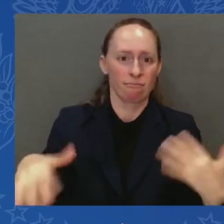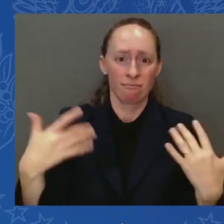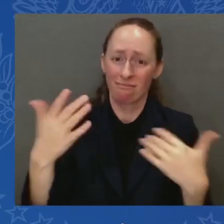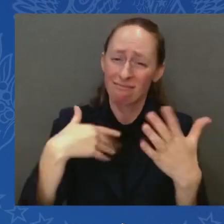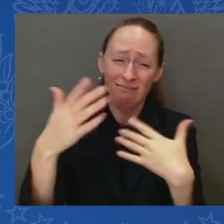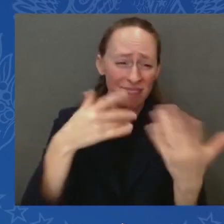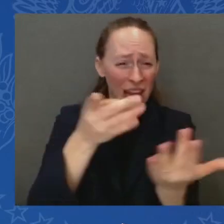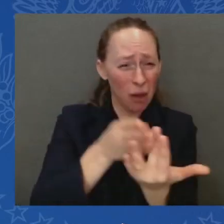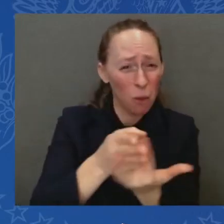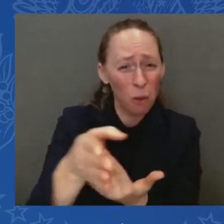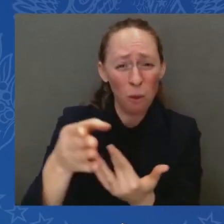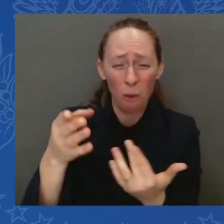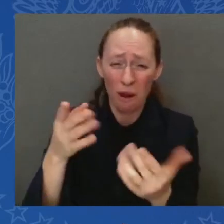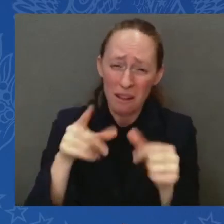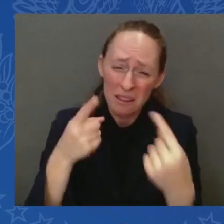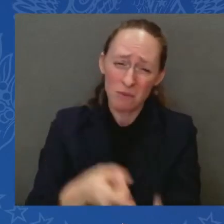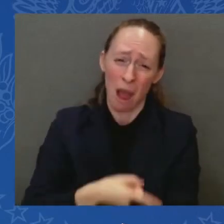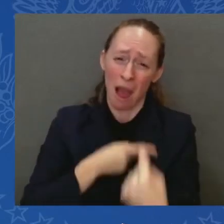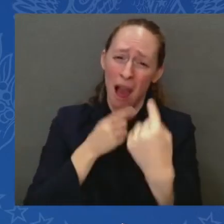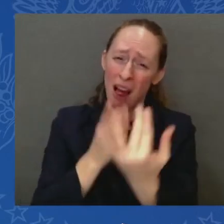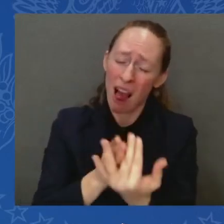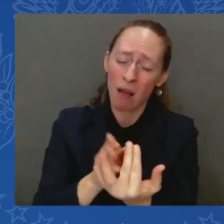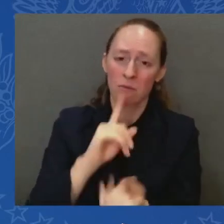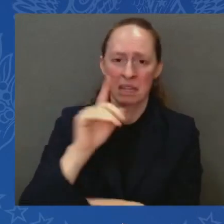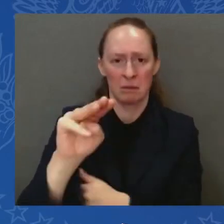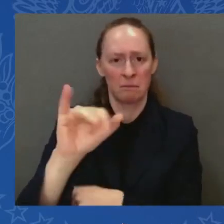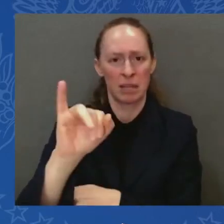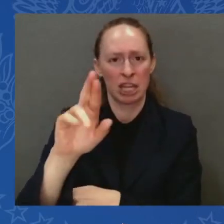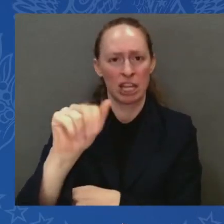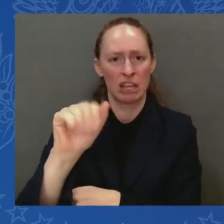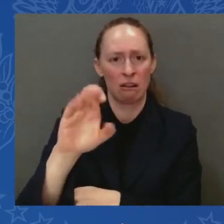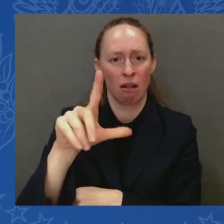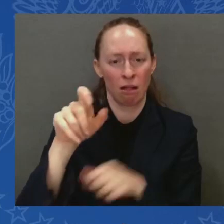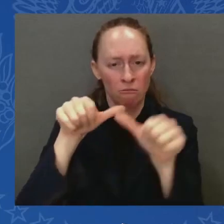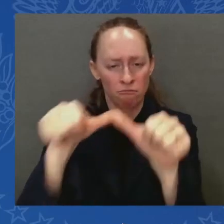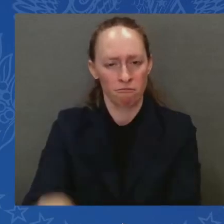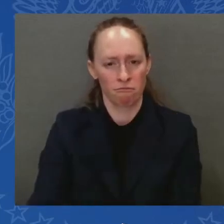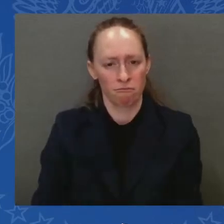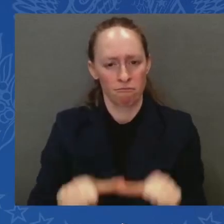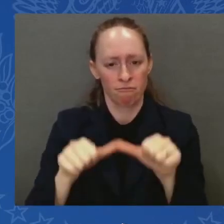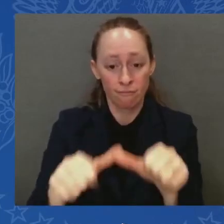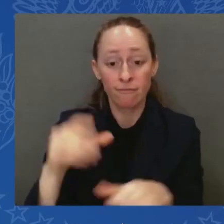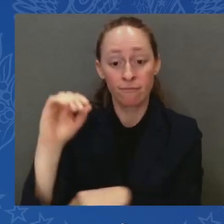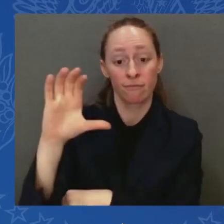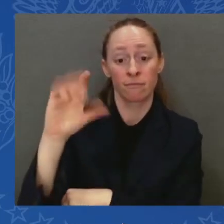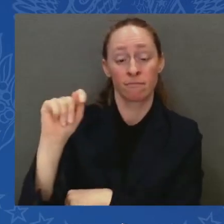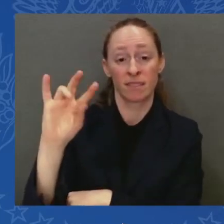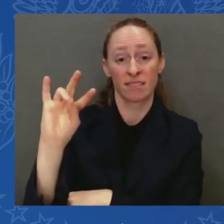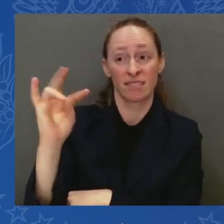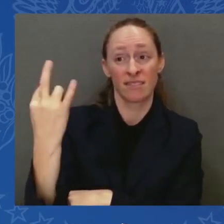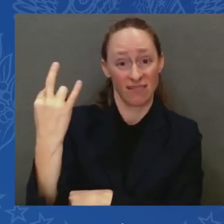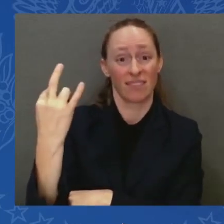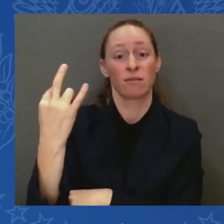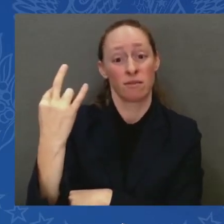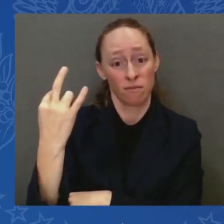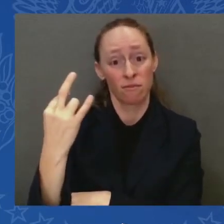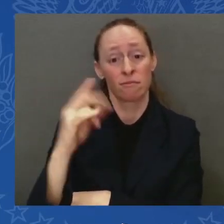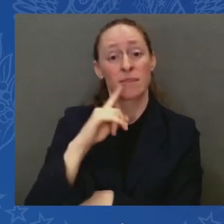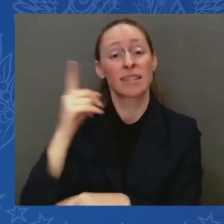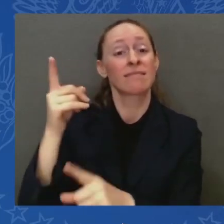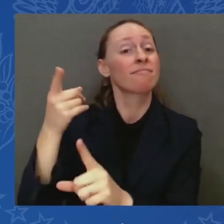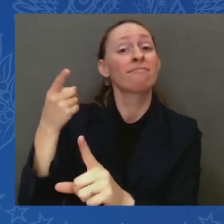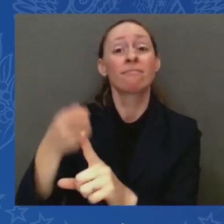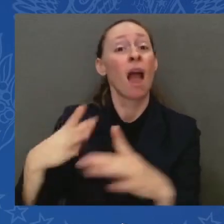Jewish holiday, where you read about the death of Moses, a tragic story of a profound loss to an entire nation.